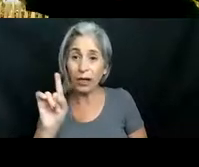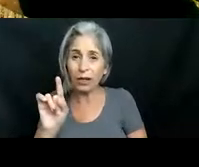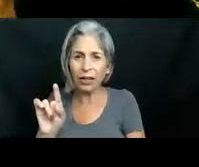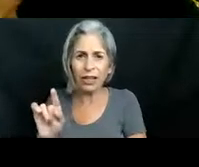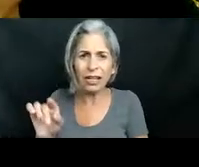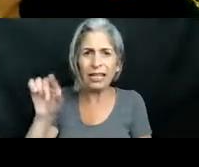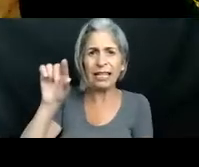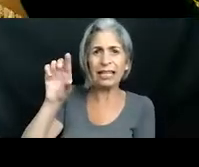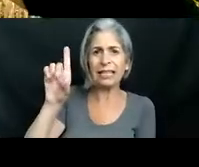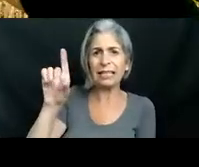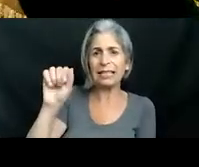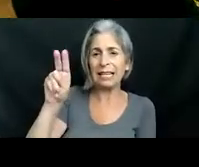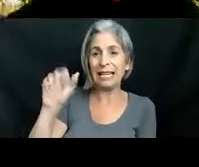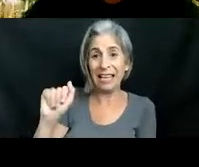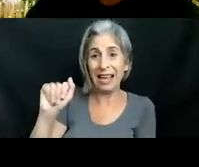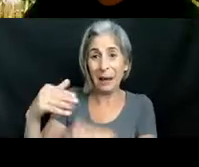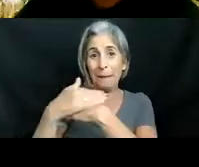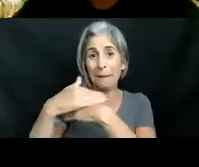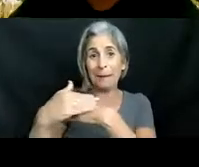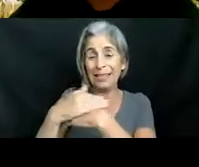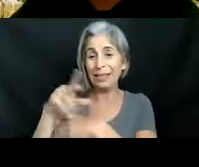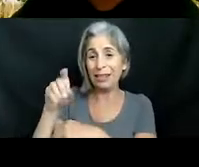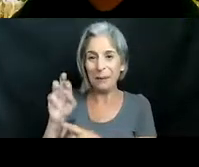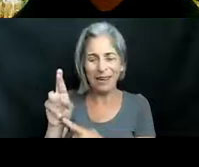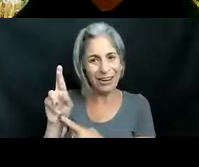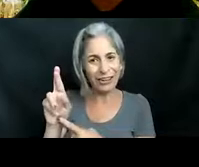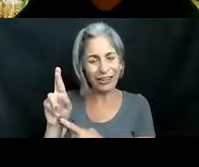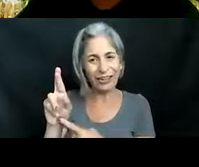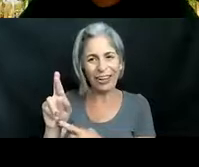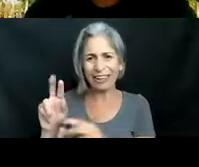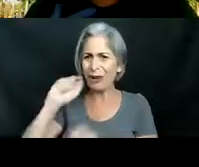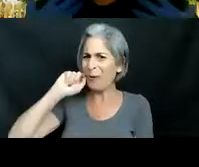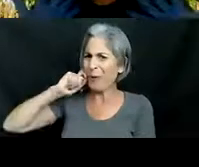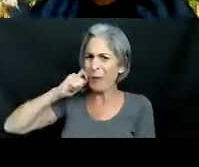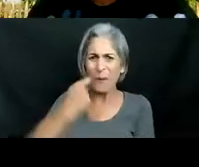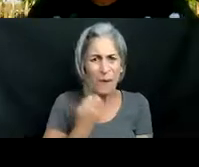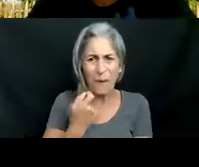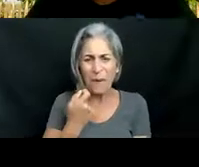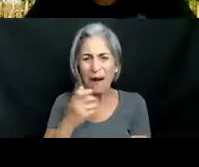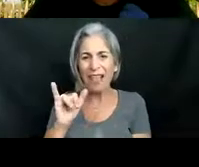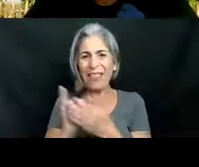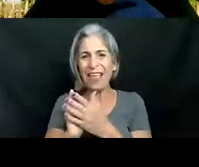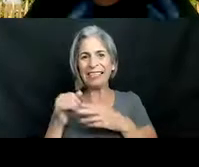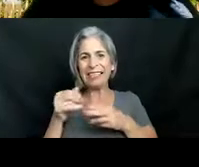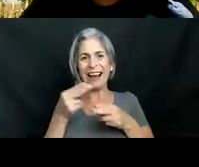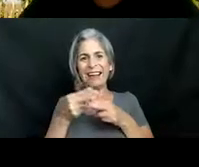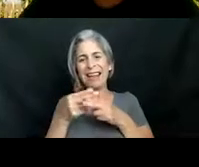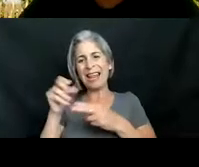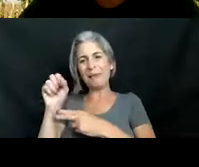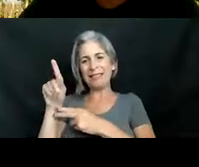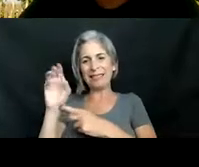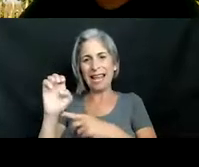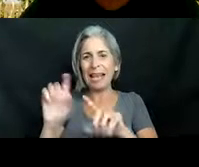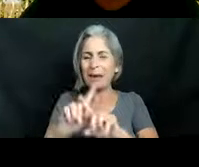pier which is right down the beach from here um it is very cool that that is our namesake but it is sort of unfortunate